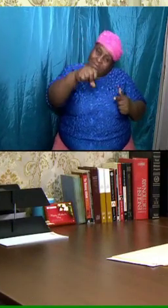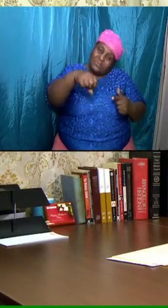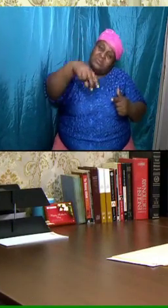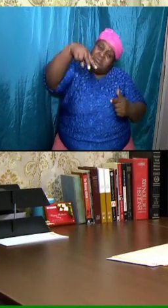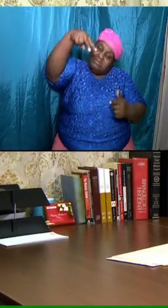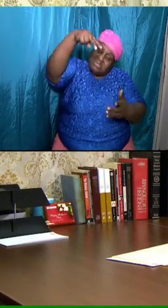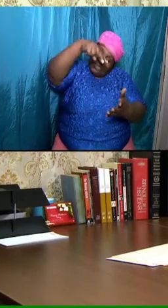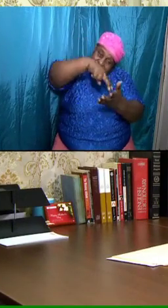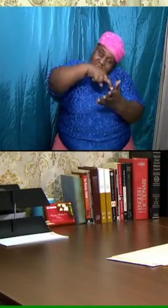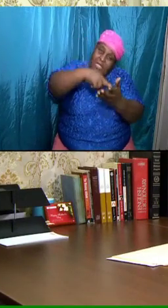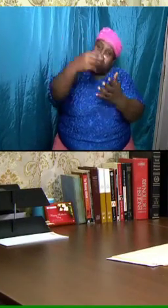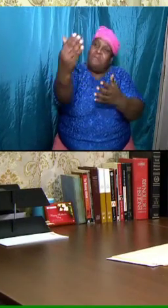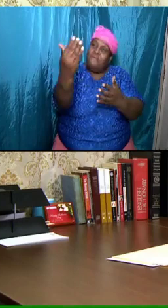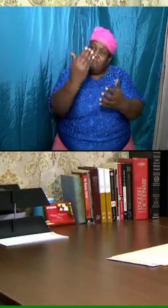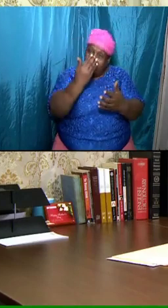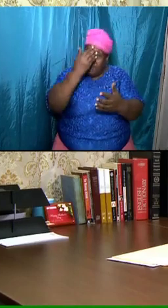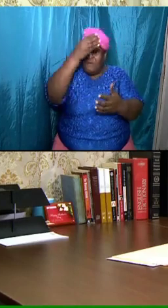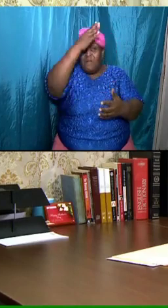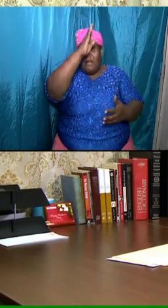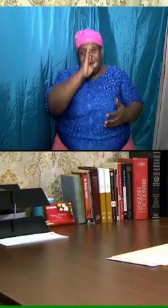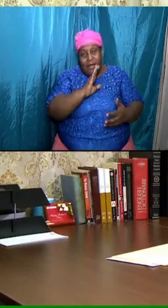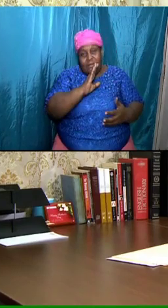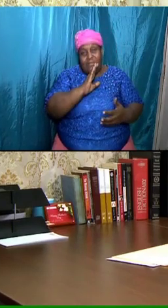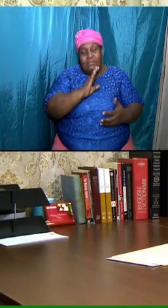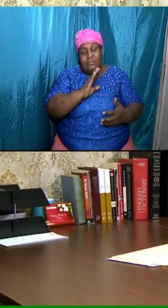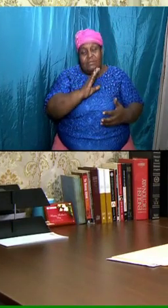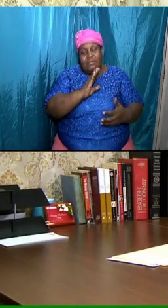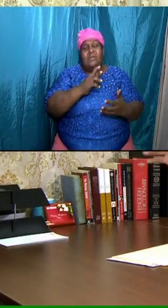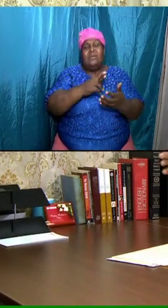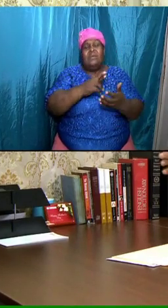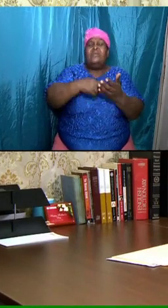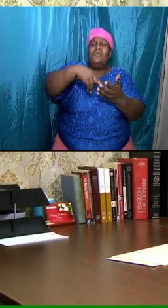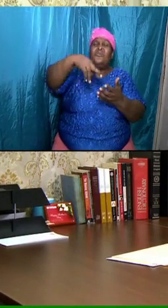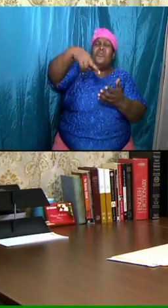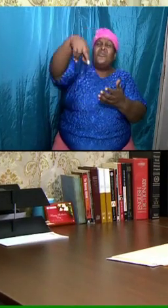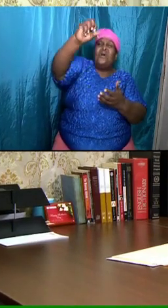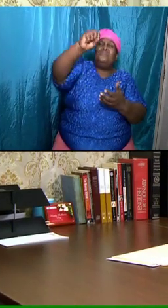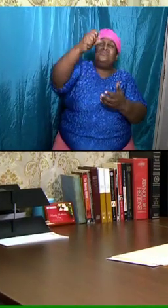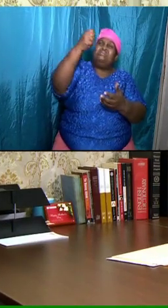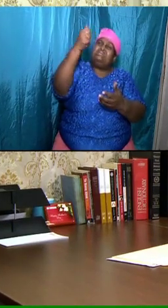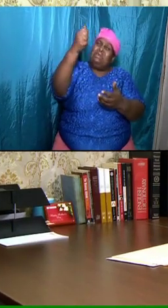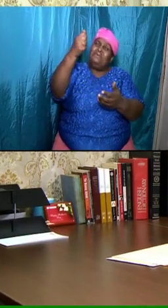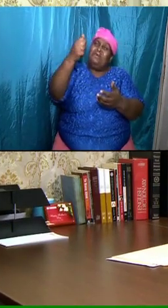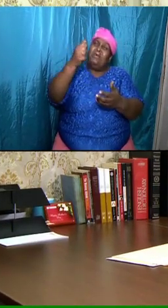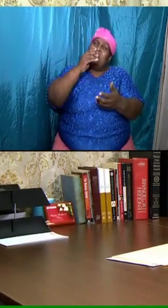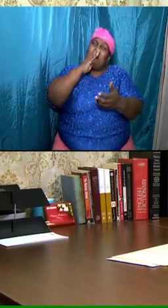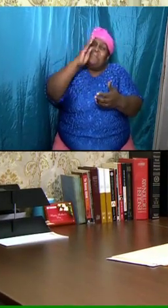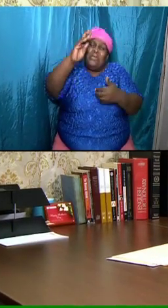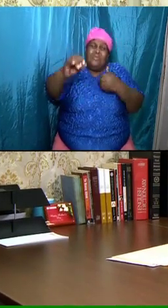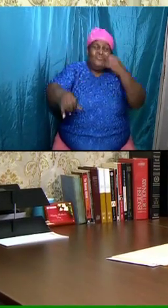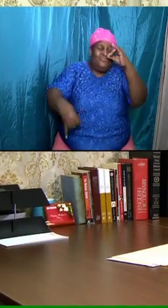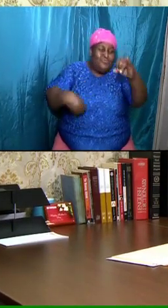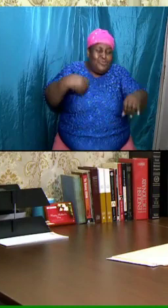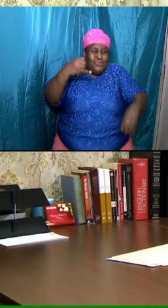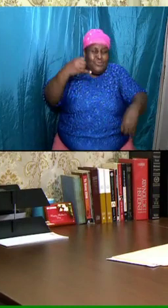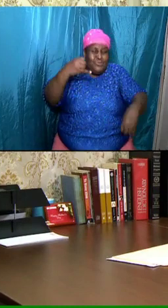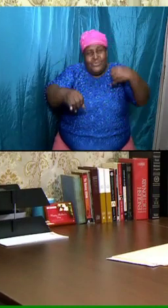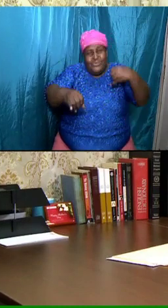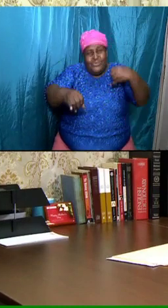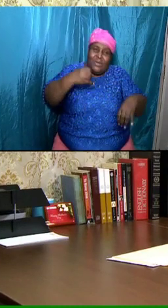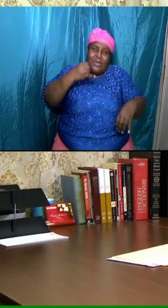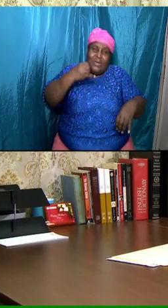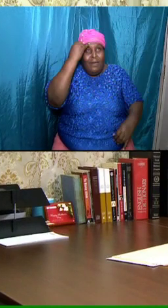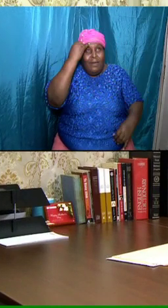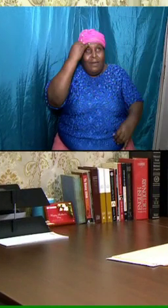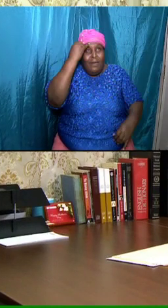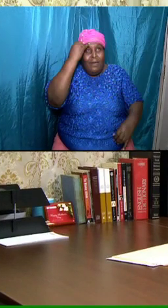even at the rapture. The rapture itself is going to be a joyous occasion. Imagine hearing the sound. Imagine the feel